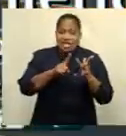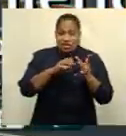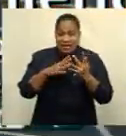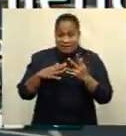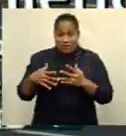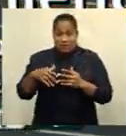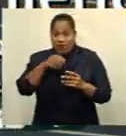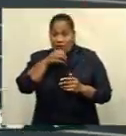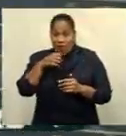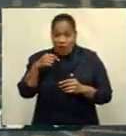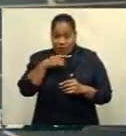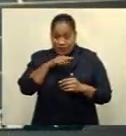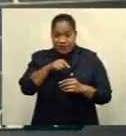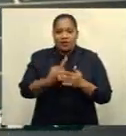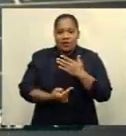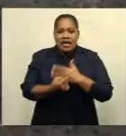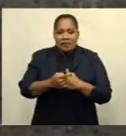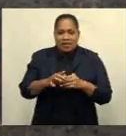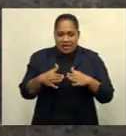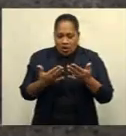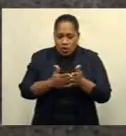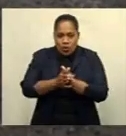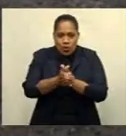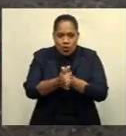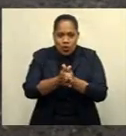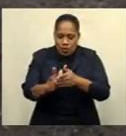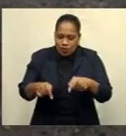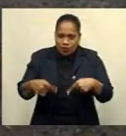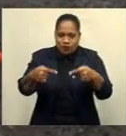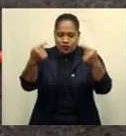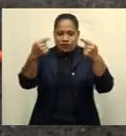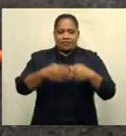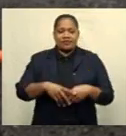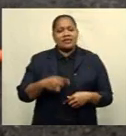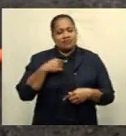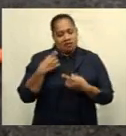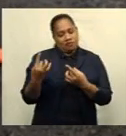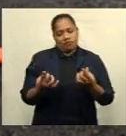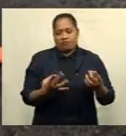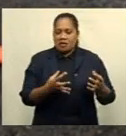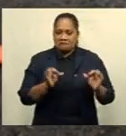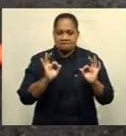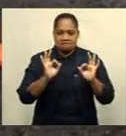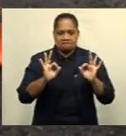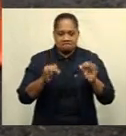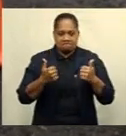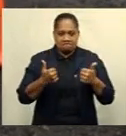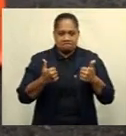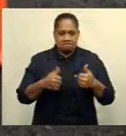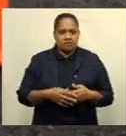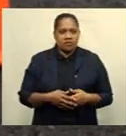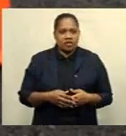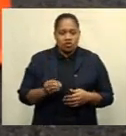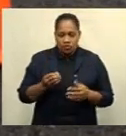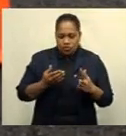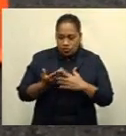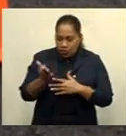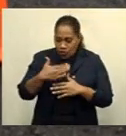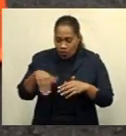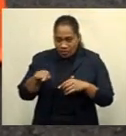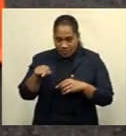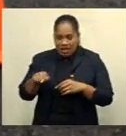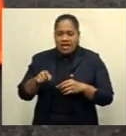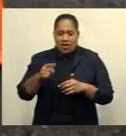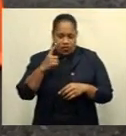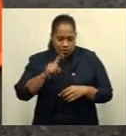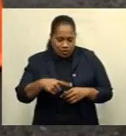against top athletes around the world. I have prepared well and I'm thankful that through all the struggles, I will continue to try my best